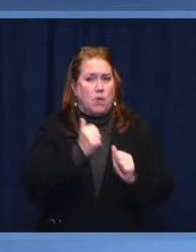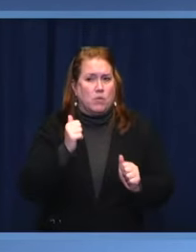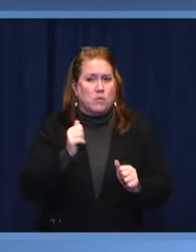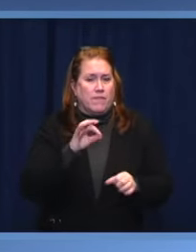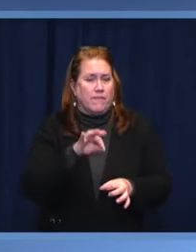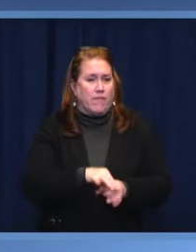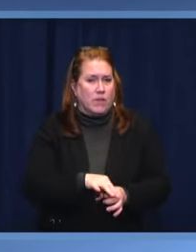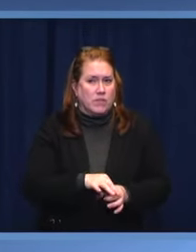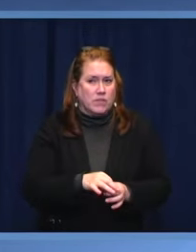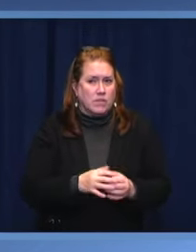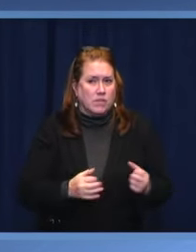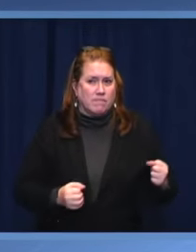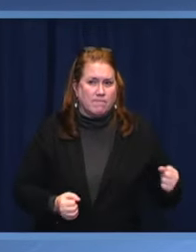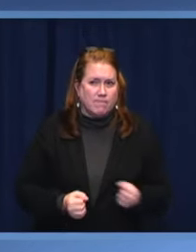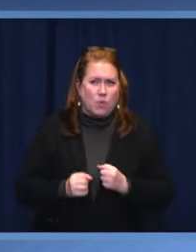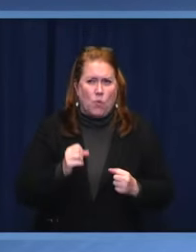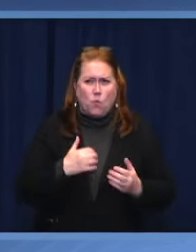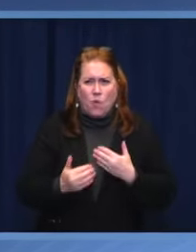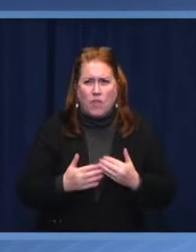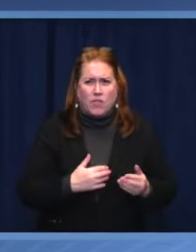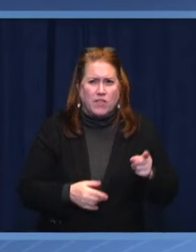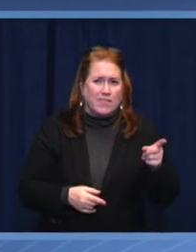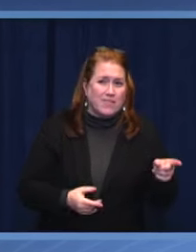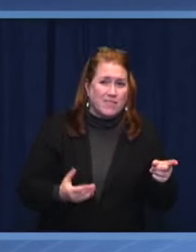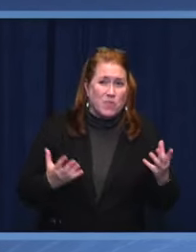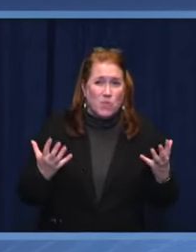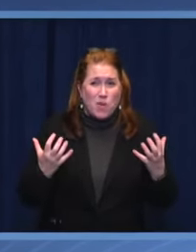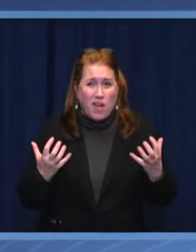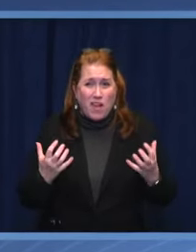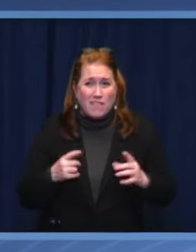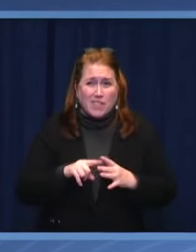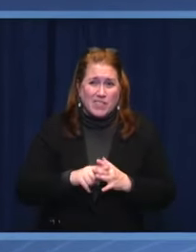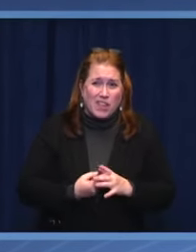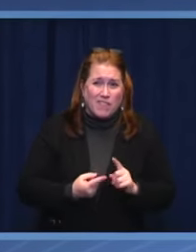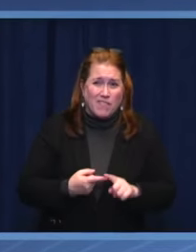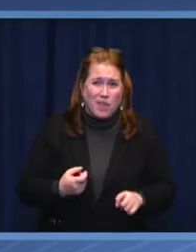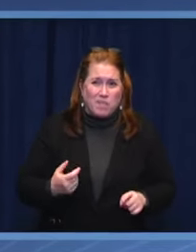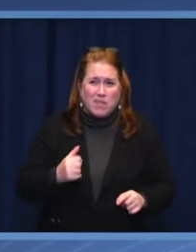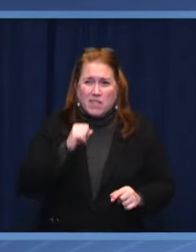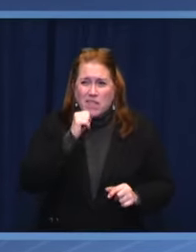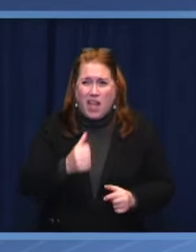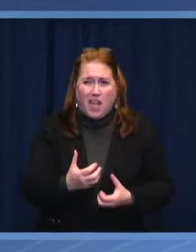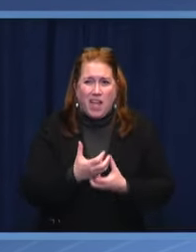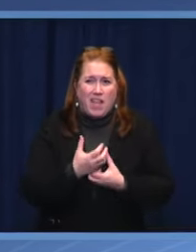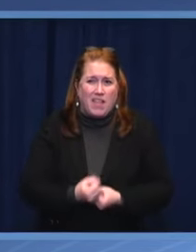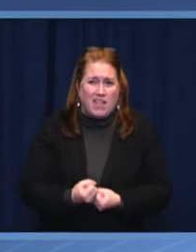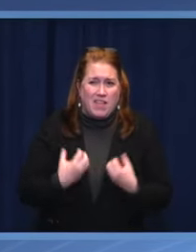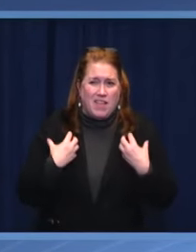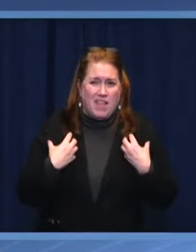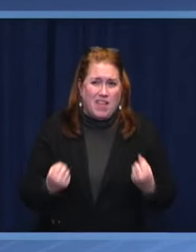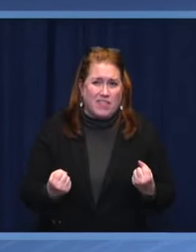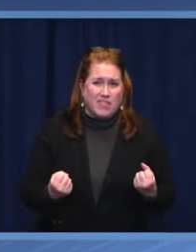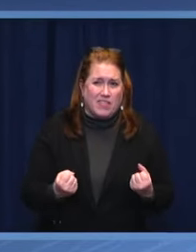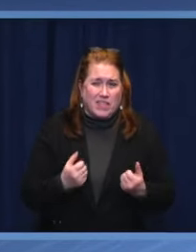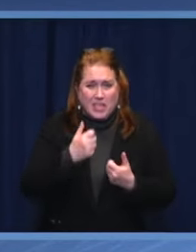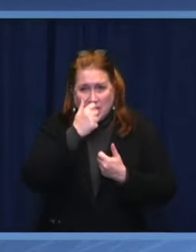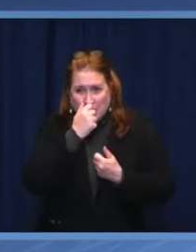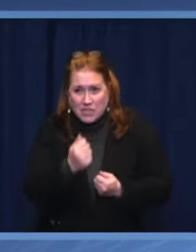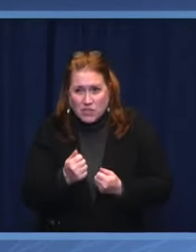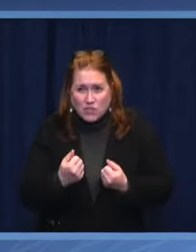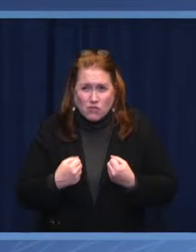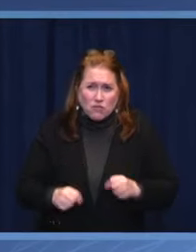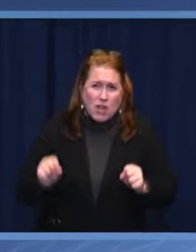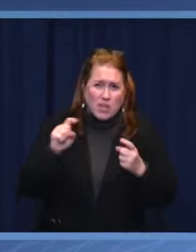whether they arise from the influence of unhealthy interests that aim to thrive in